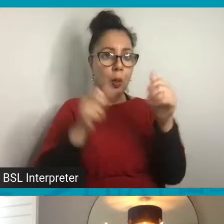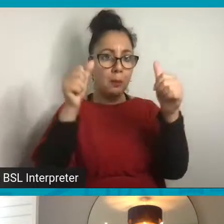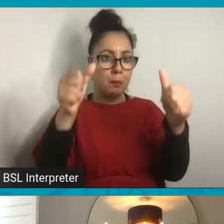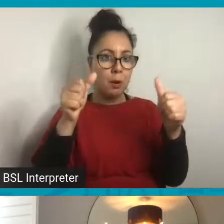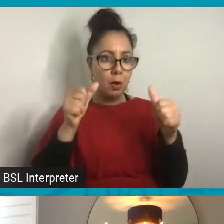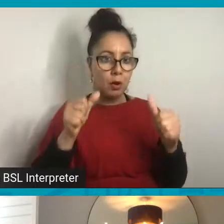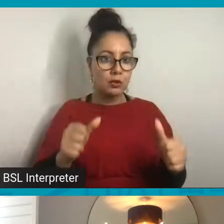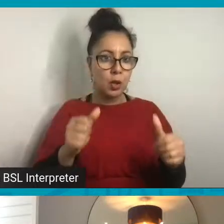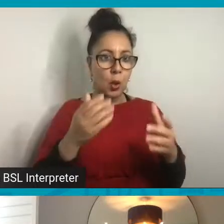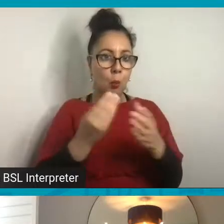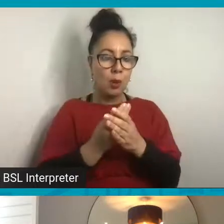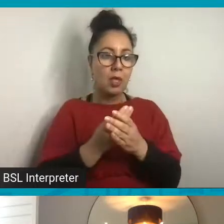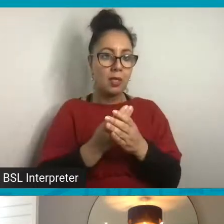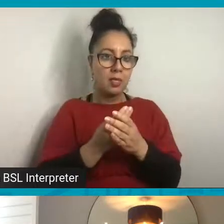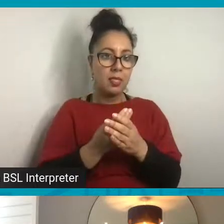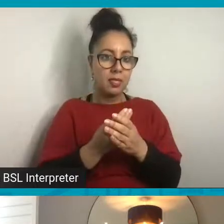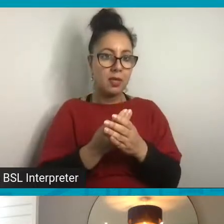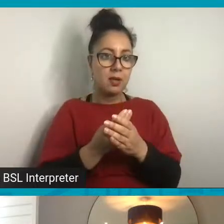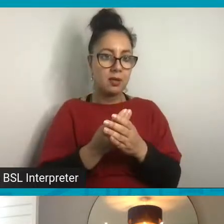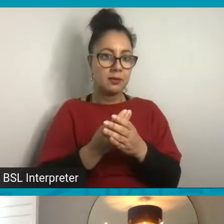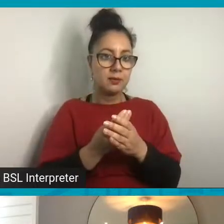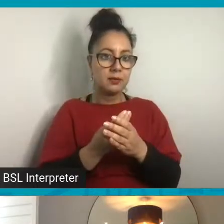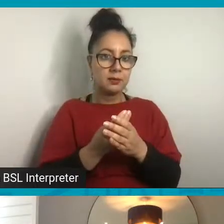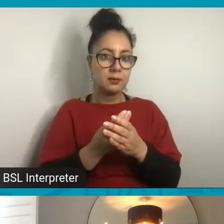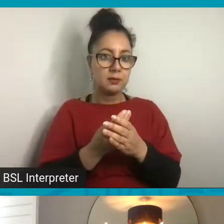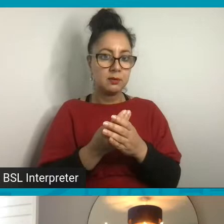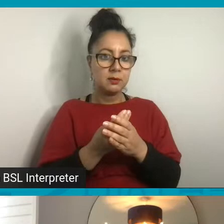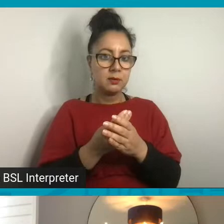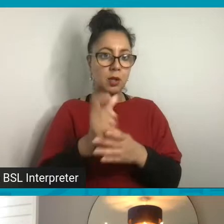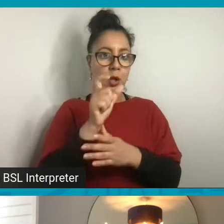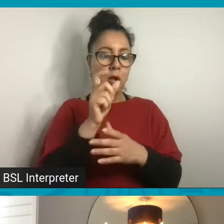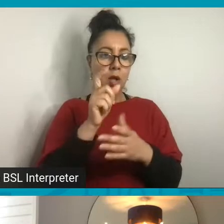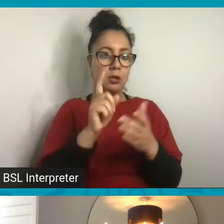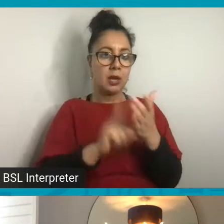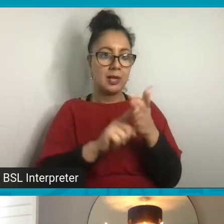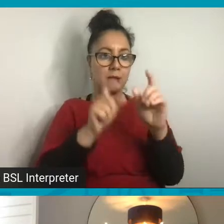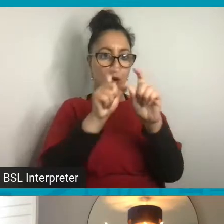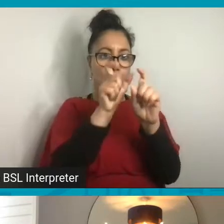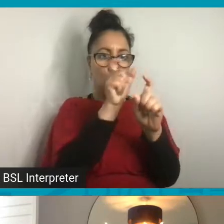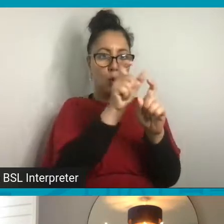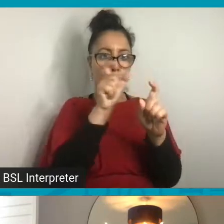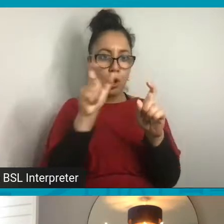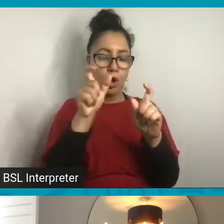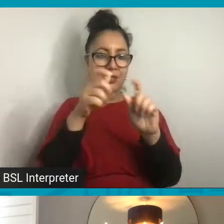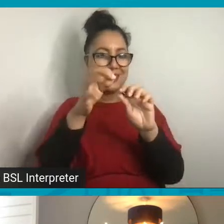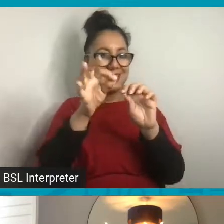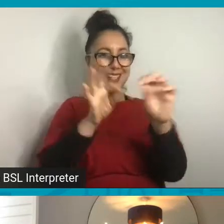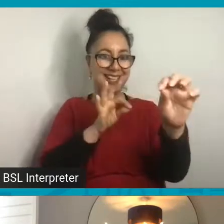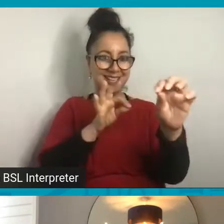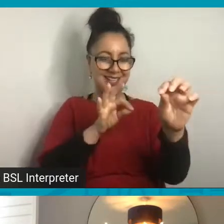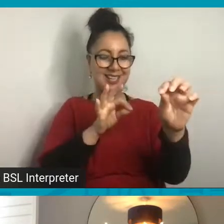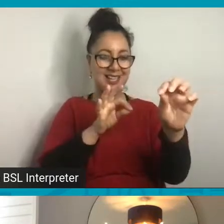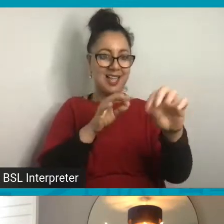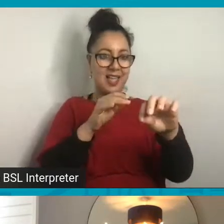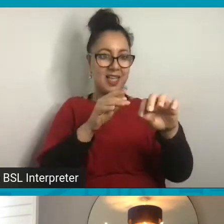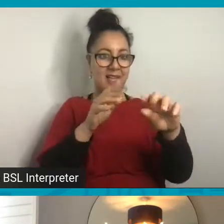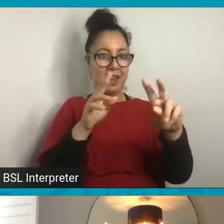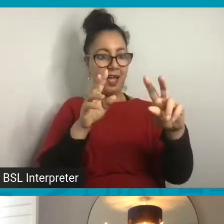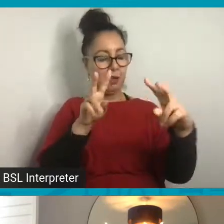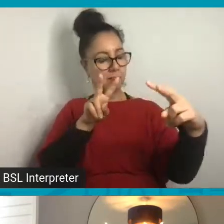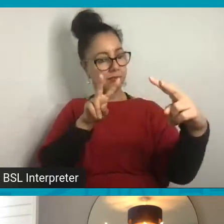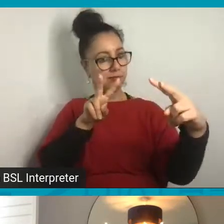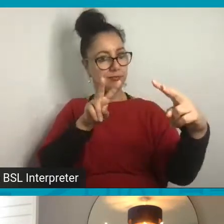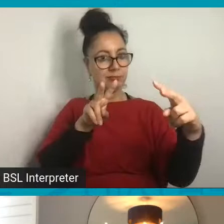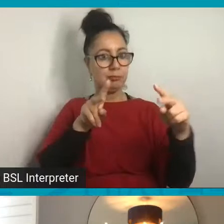tear effect rather. So I'm going to tear some of my